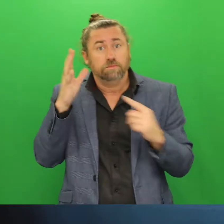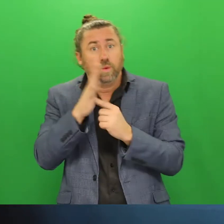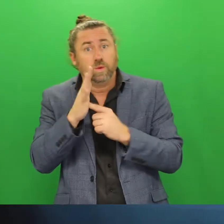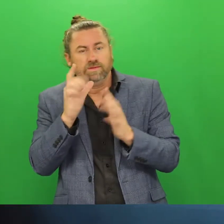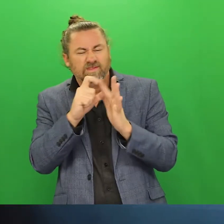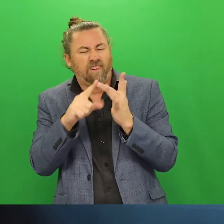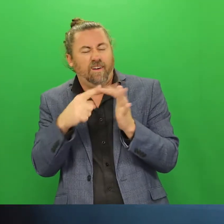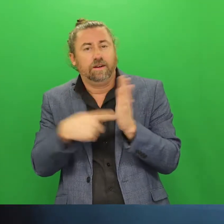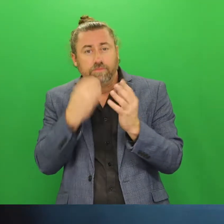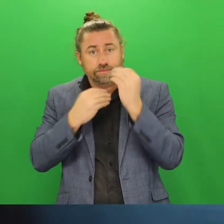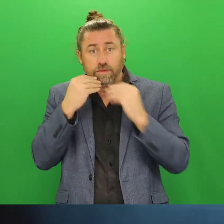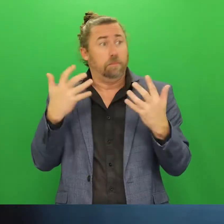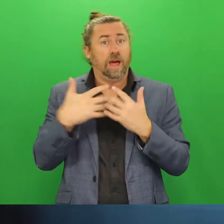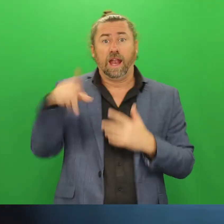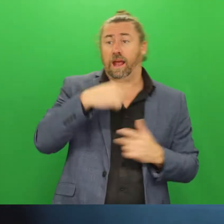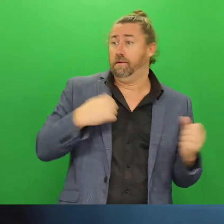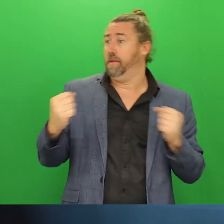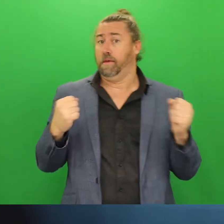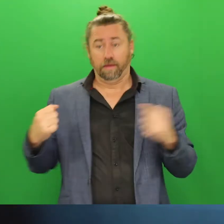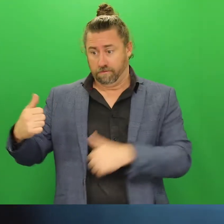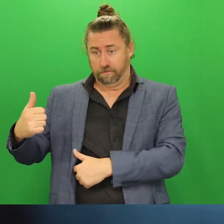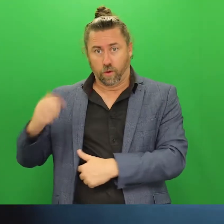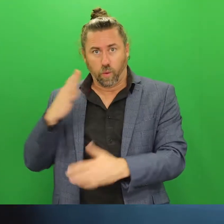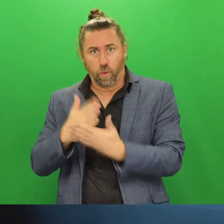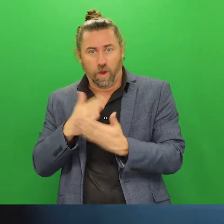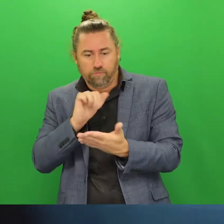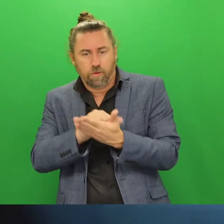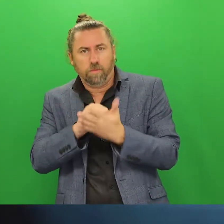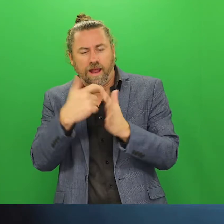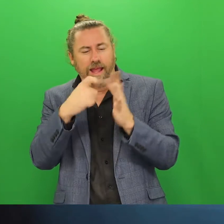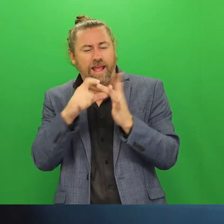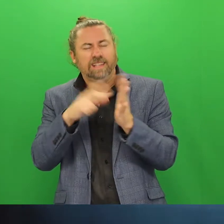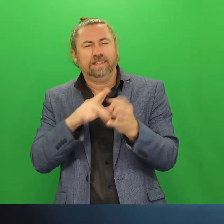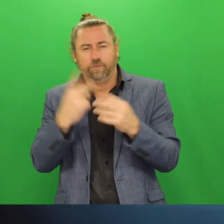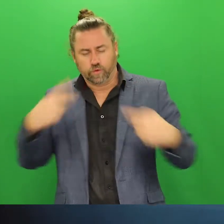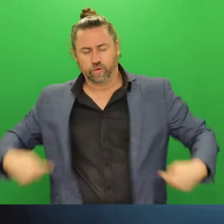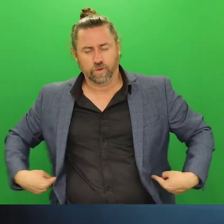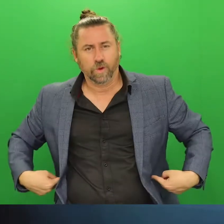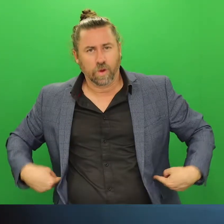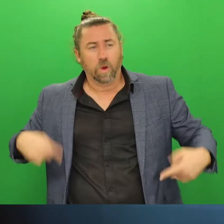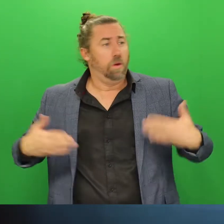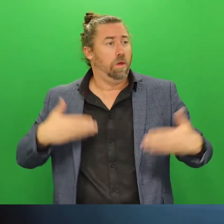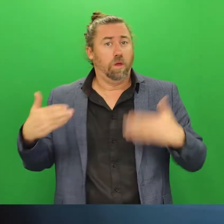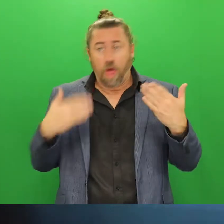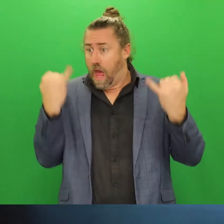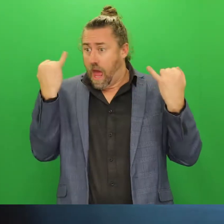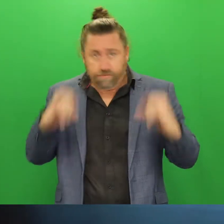that their kidney function is impaired, that their kidneys are not working as well as they could until things get